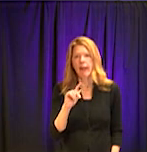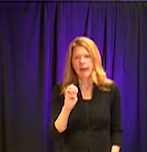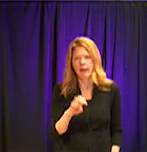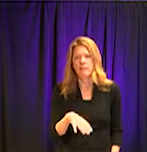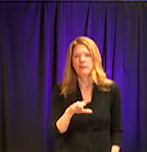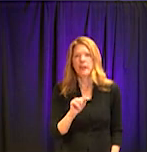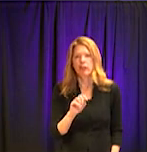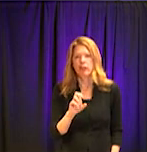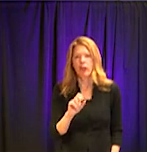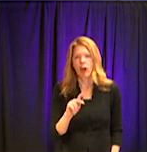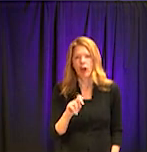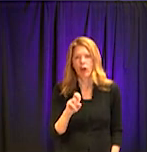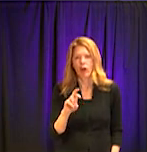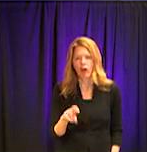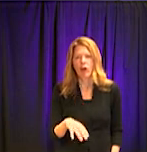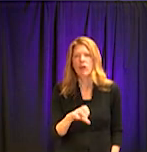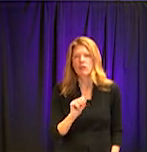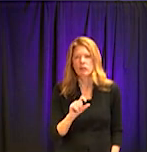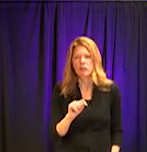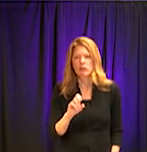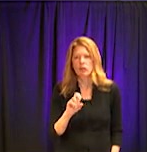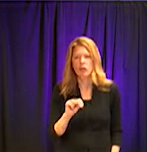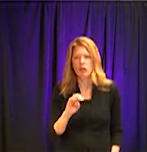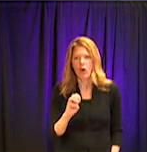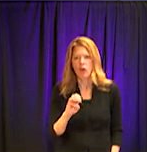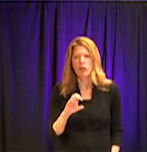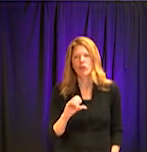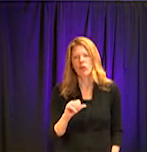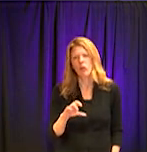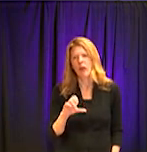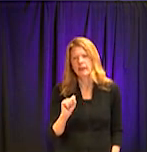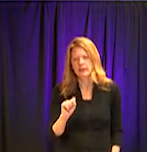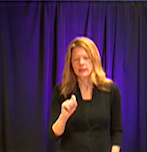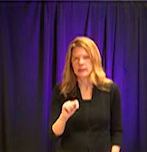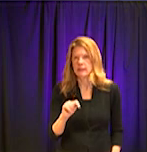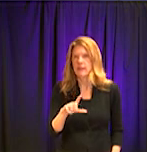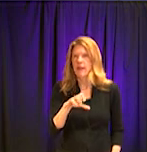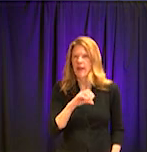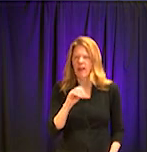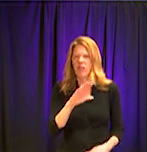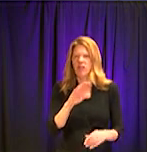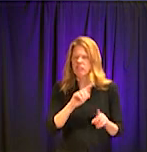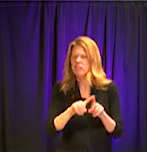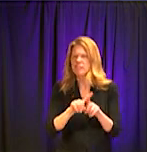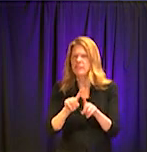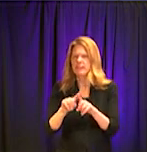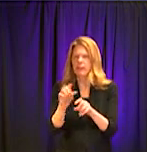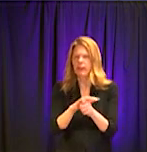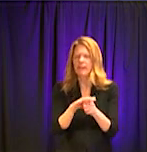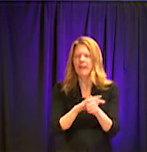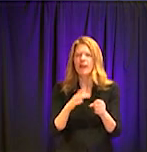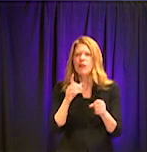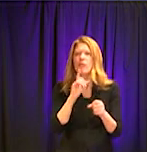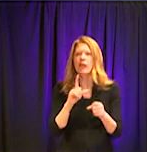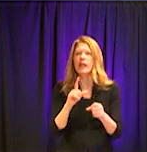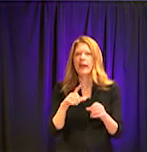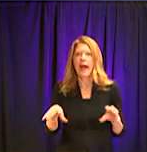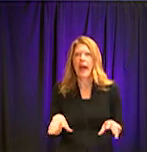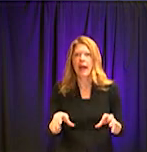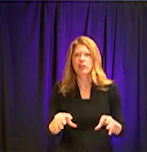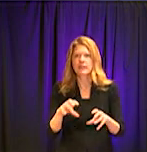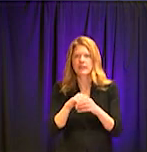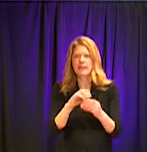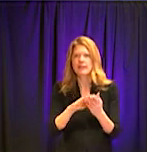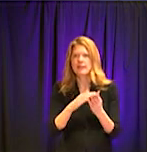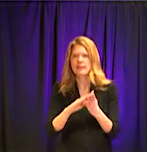And I think it's important for me to point out that the actions of people taken in cities where our densest